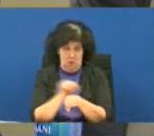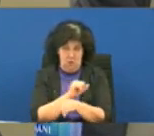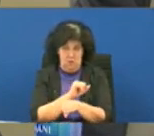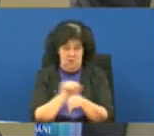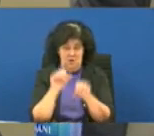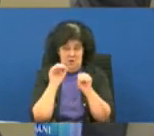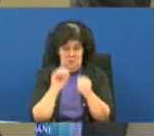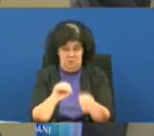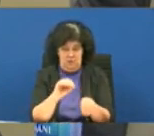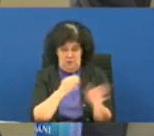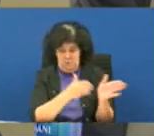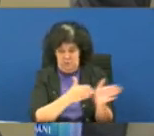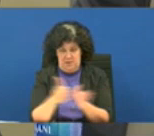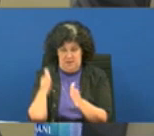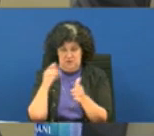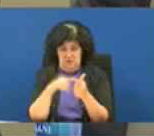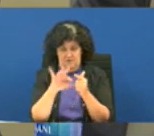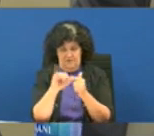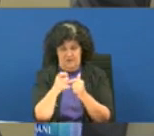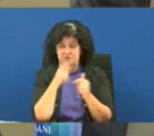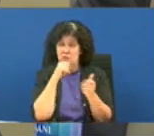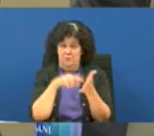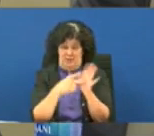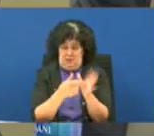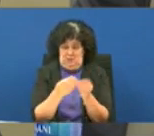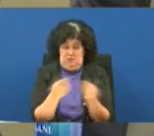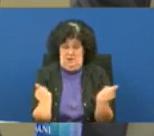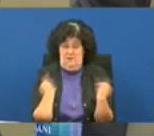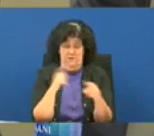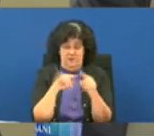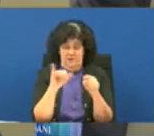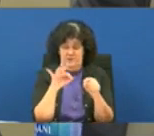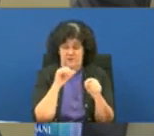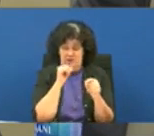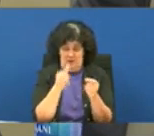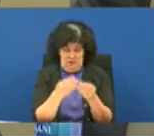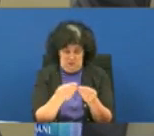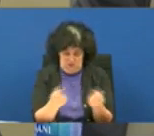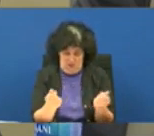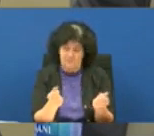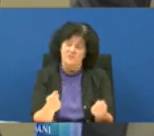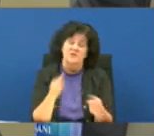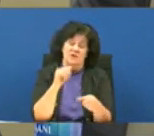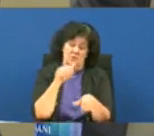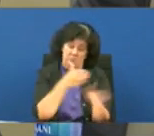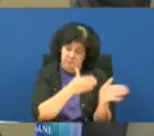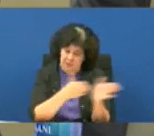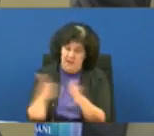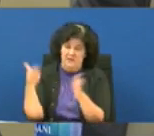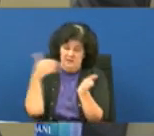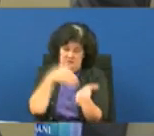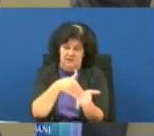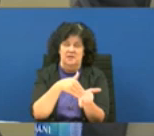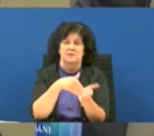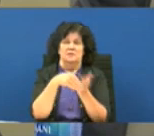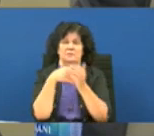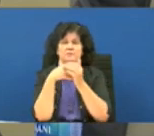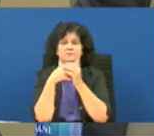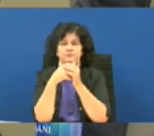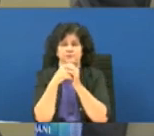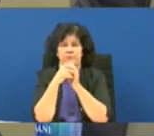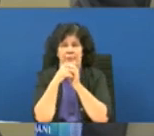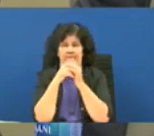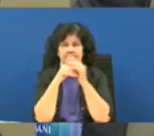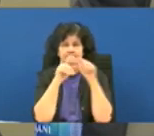together to fix it that doesn't mean it's going to resolve it but if that doesn't work then we put another plan together and as long as you're doing that i'm okay um